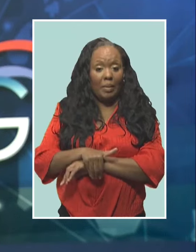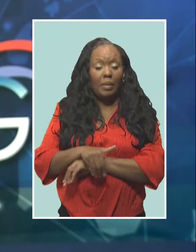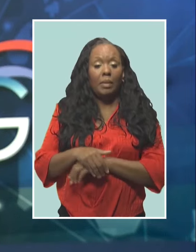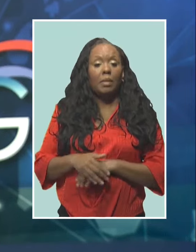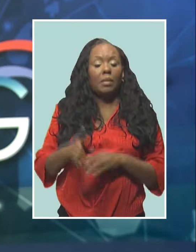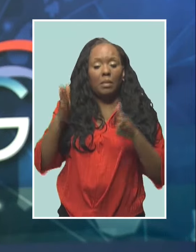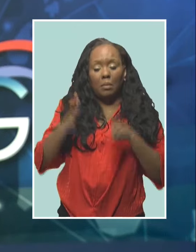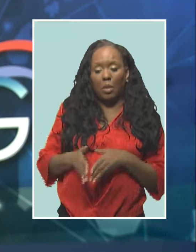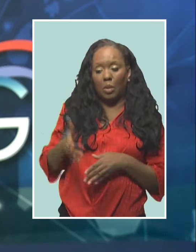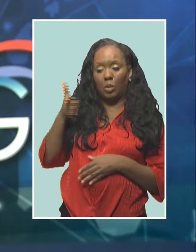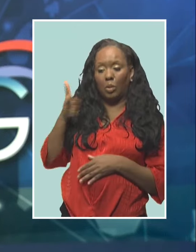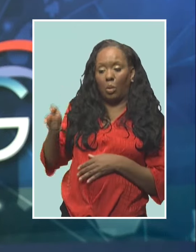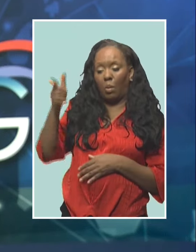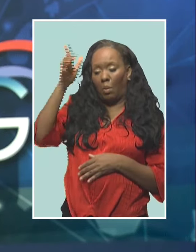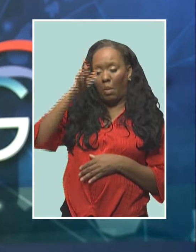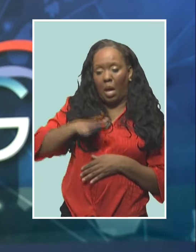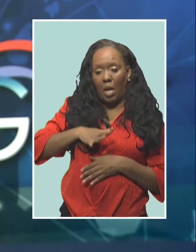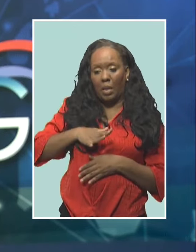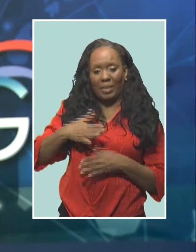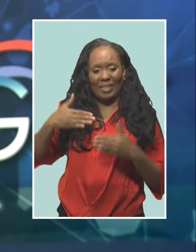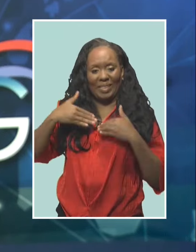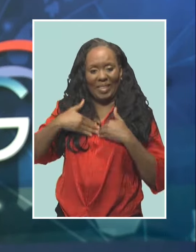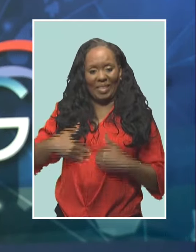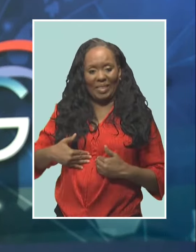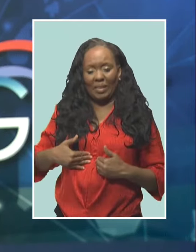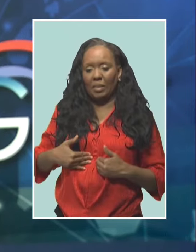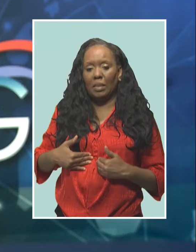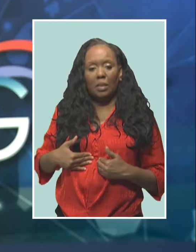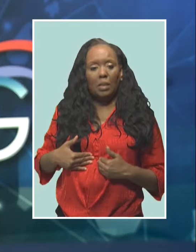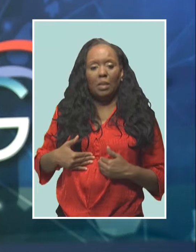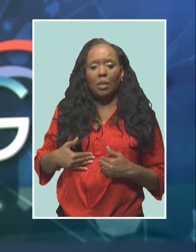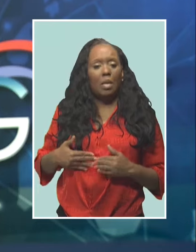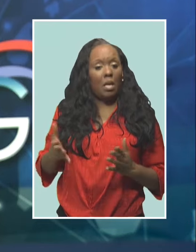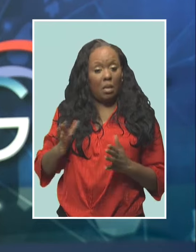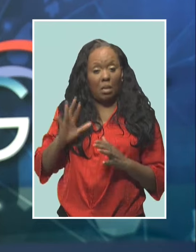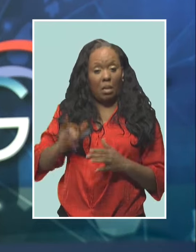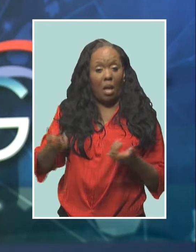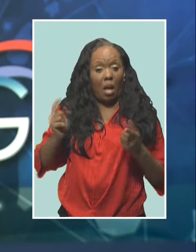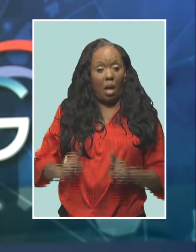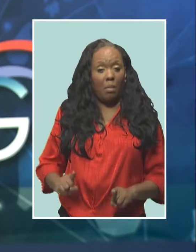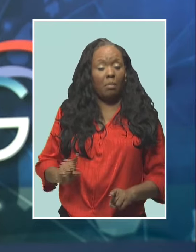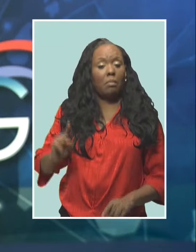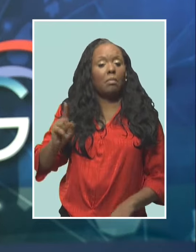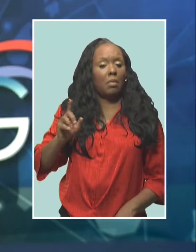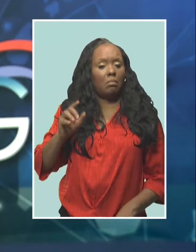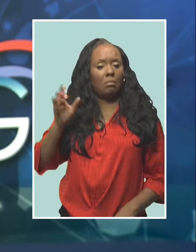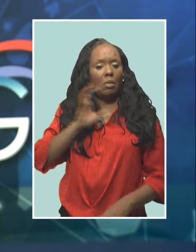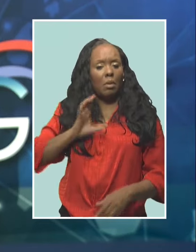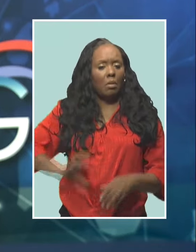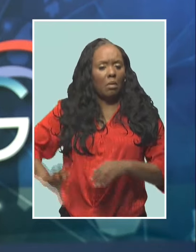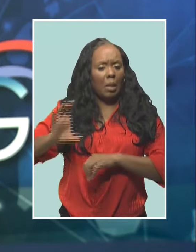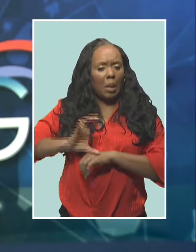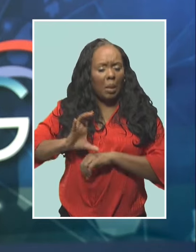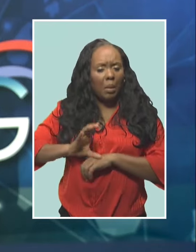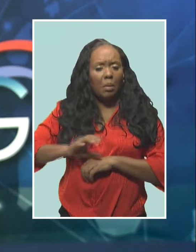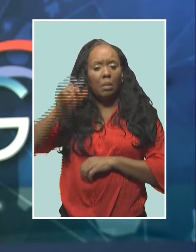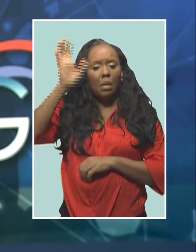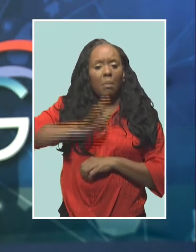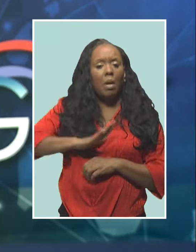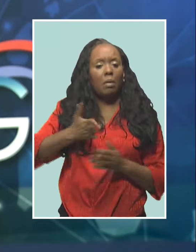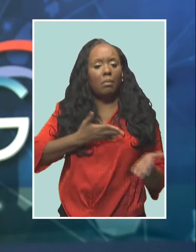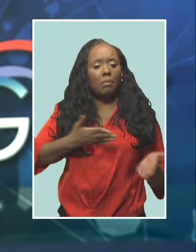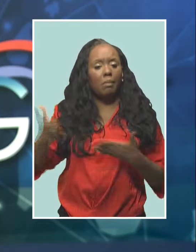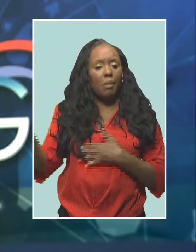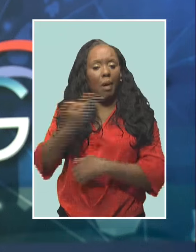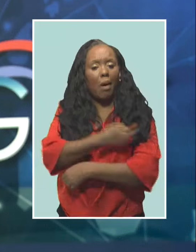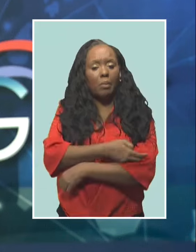to his chest and was unresponsive. That incident occurred in the area of Sea Egg Avenue, Breediland, Christchurch. The man was transported